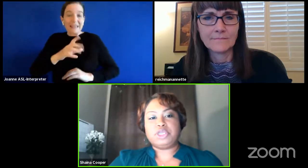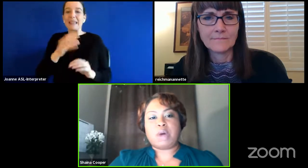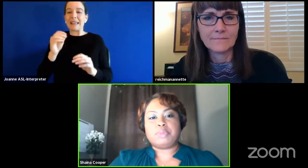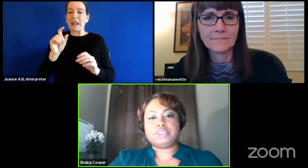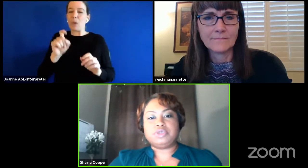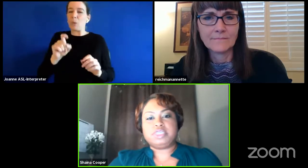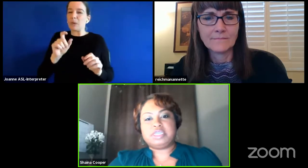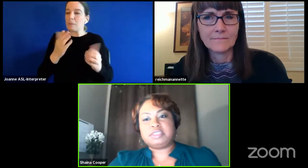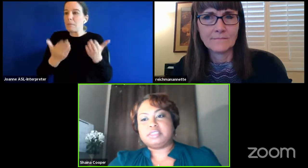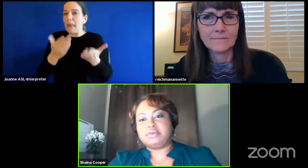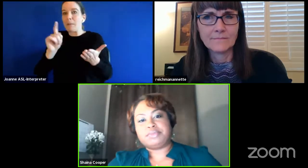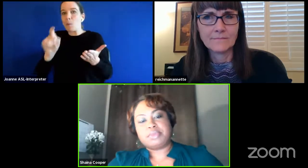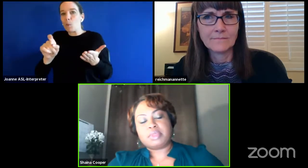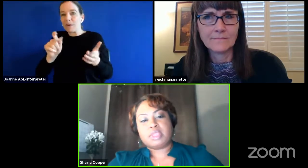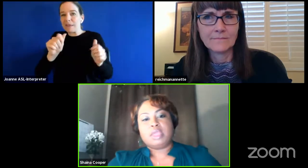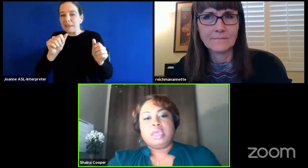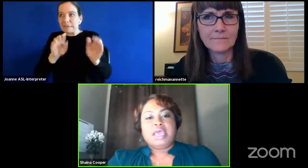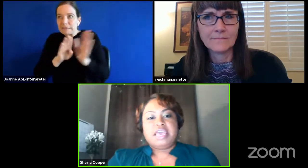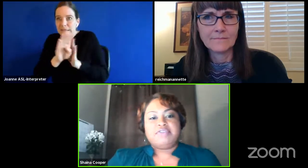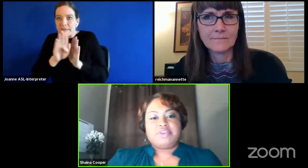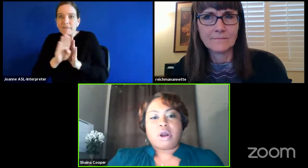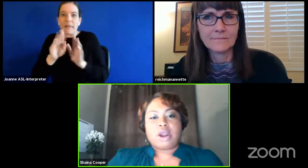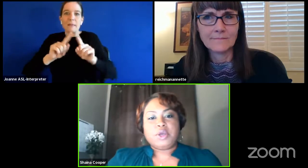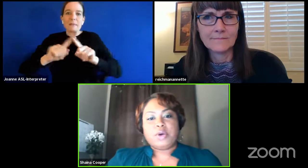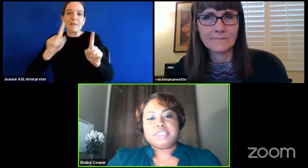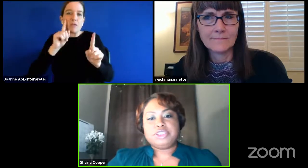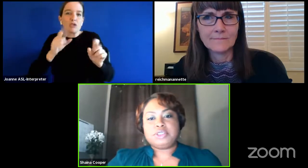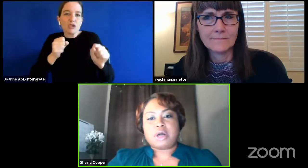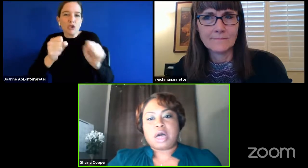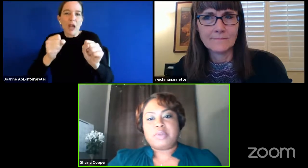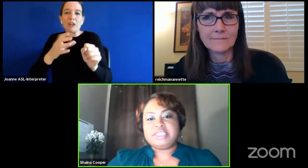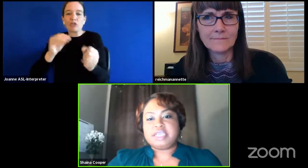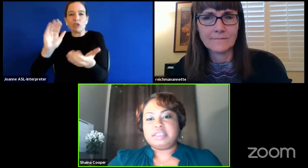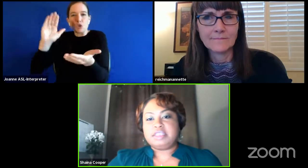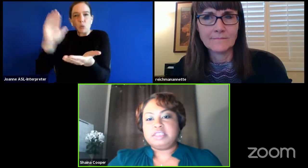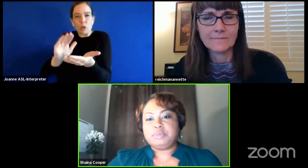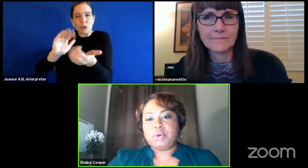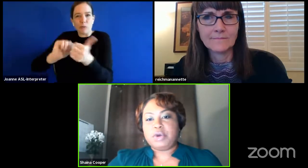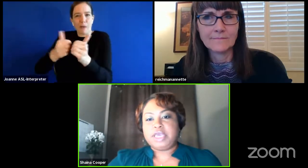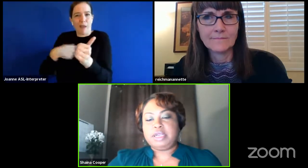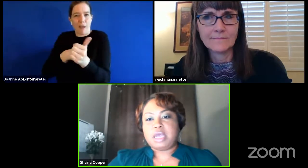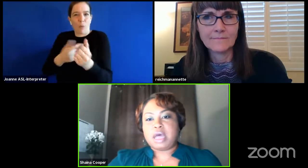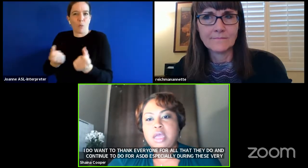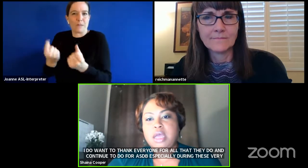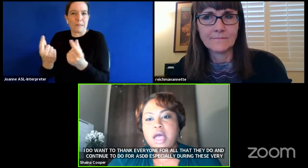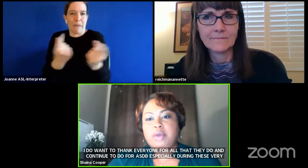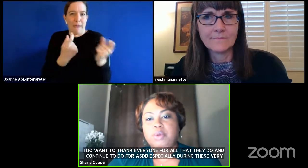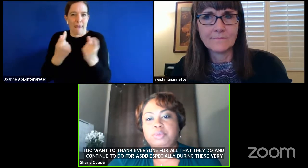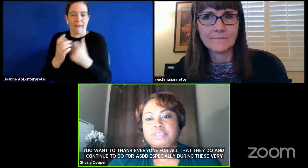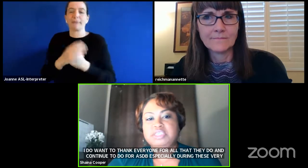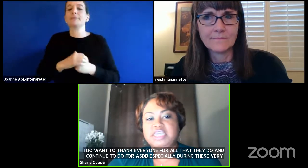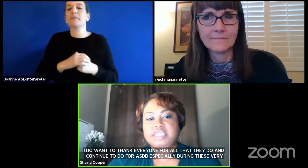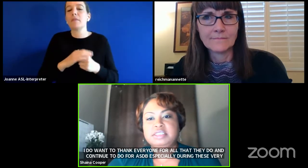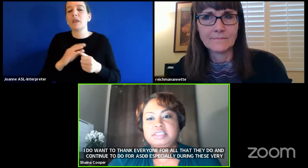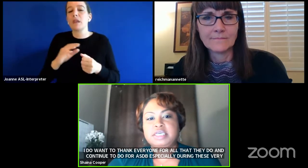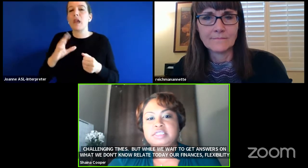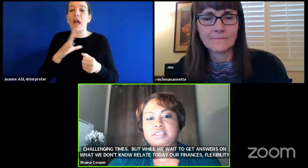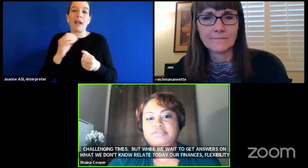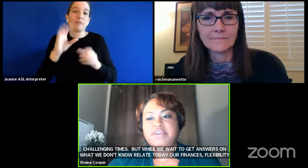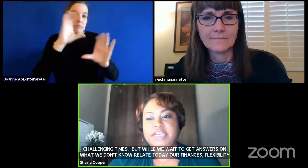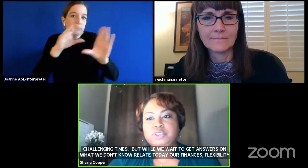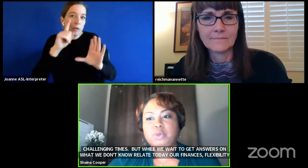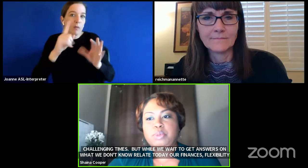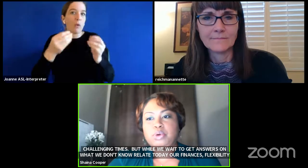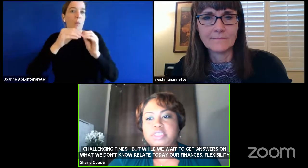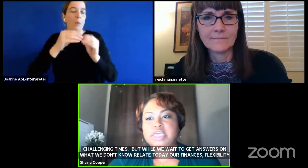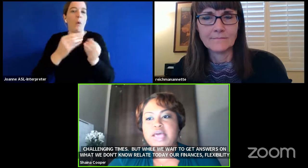as exploring new opportunities opportunities there are no questions or comments at this point i will proceed and discuss